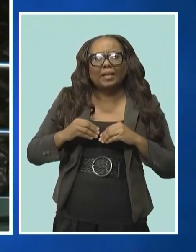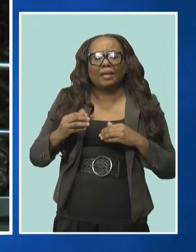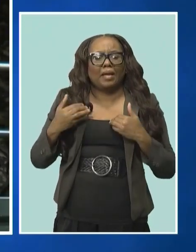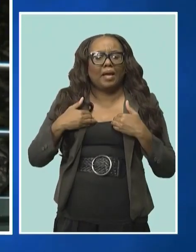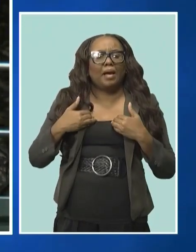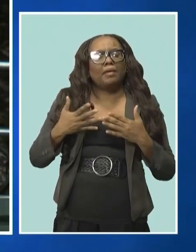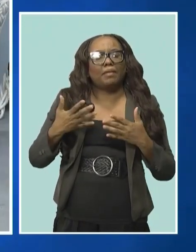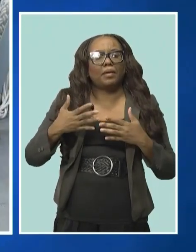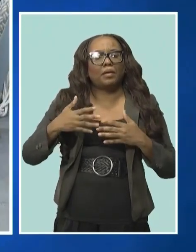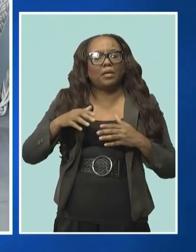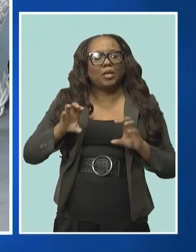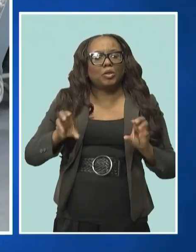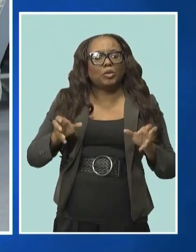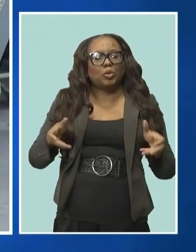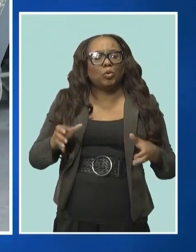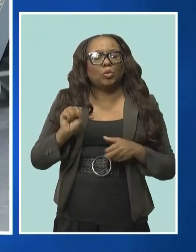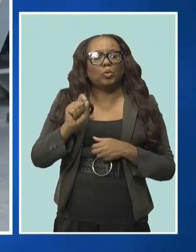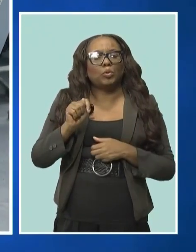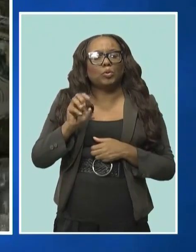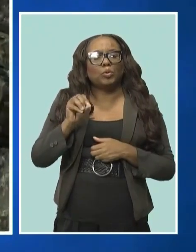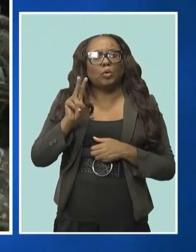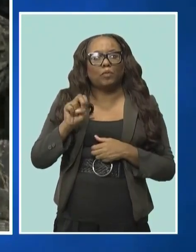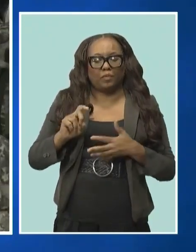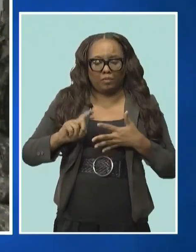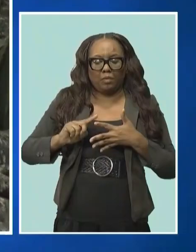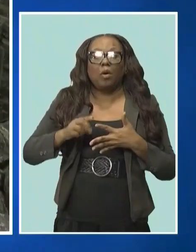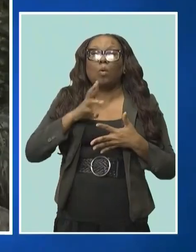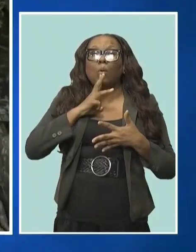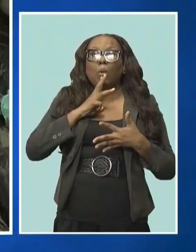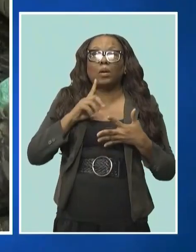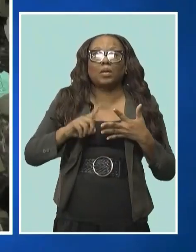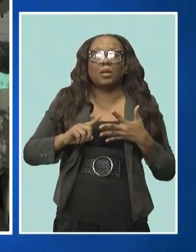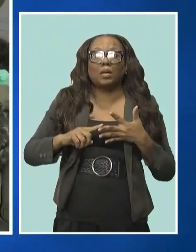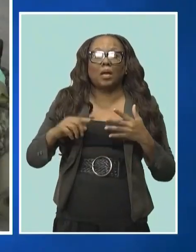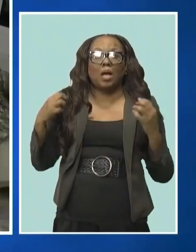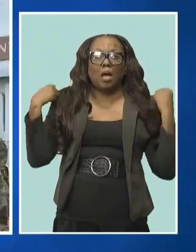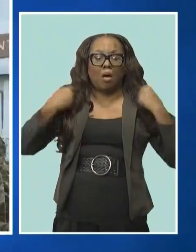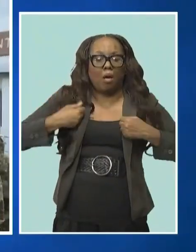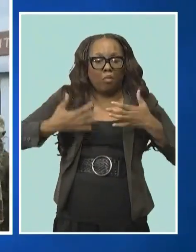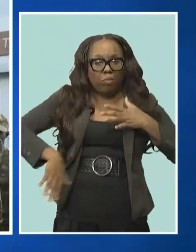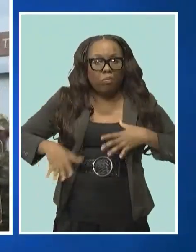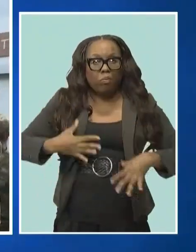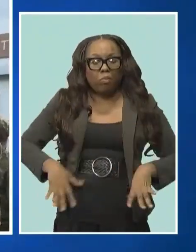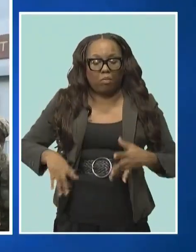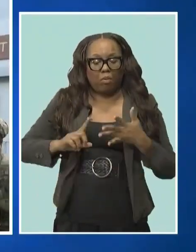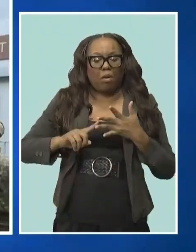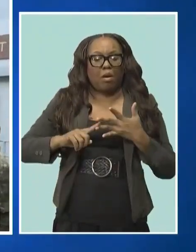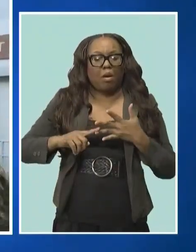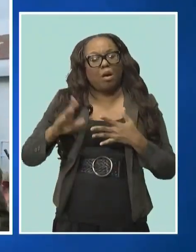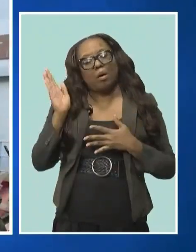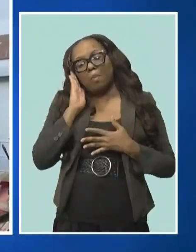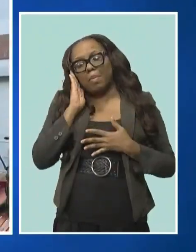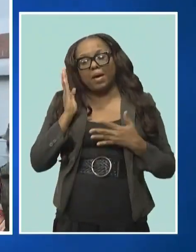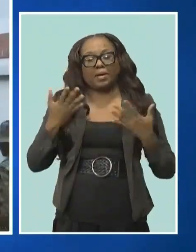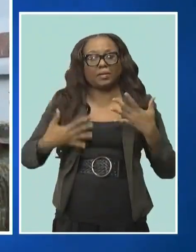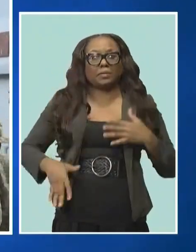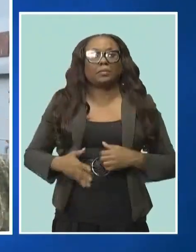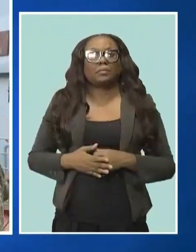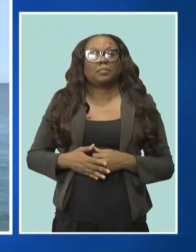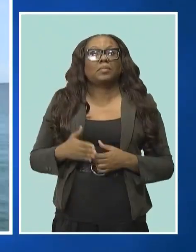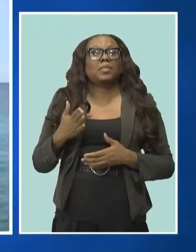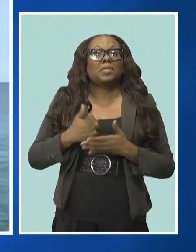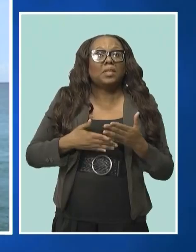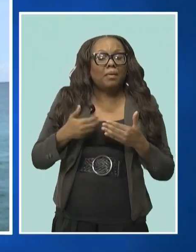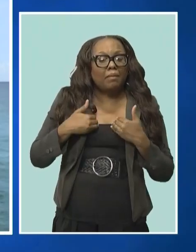meal in this box, jerry cans of water, their bergens and bedrolls. Some soldiers carried hydration camel packs.